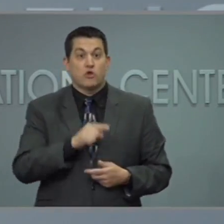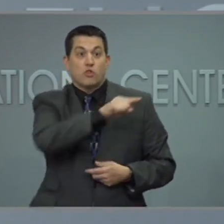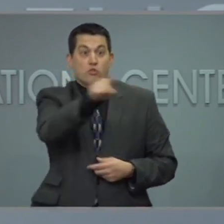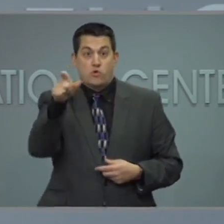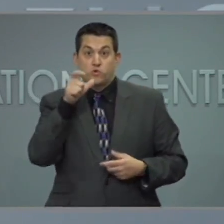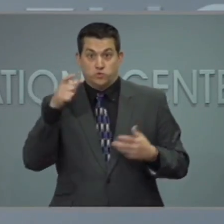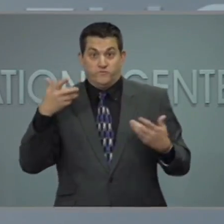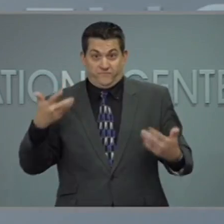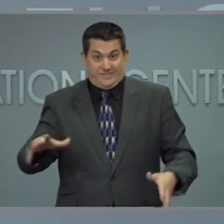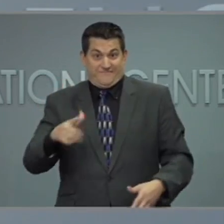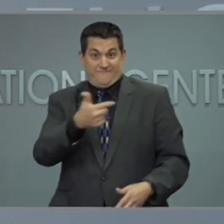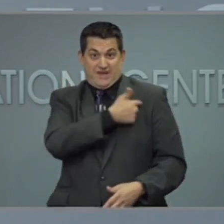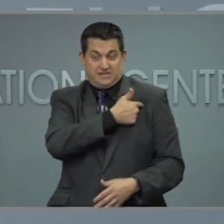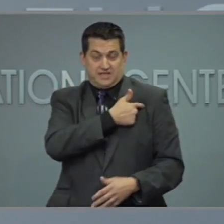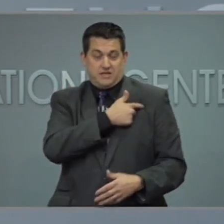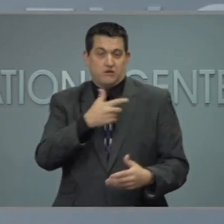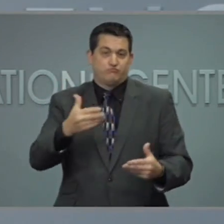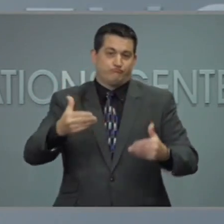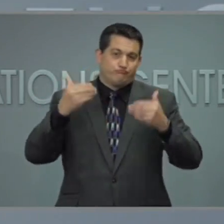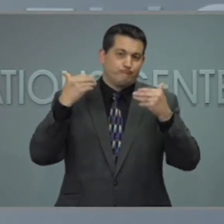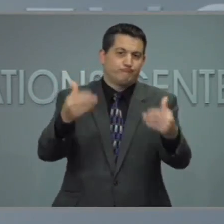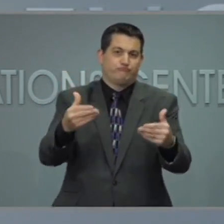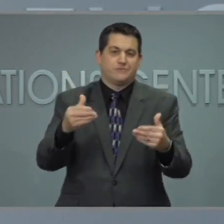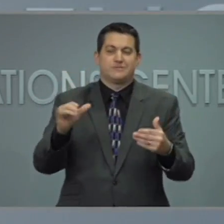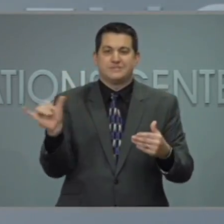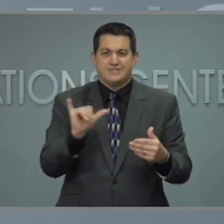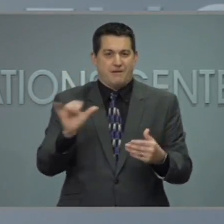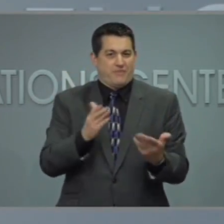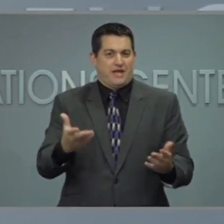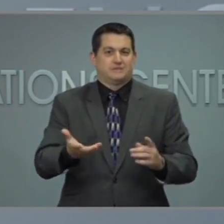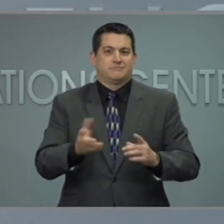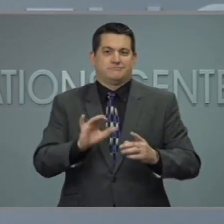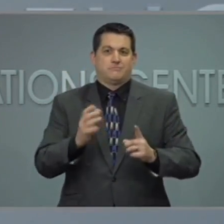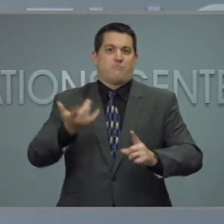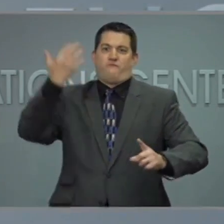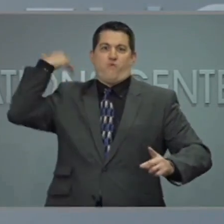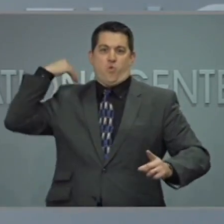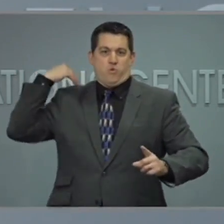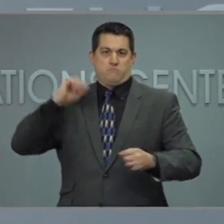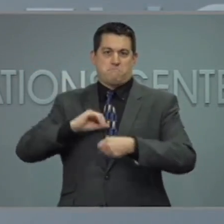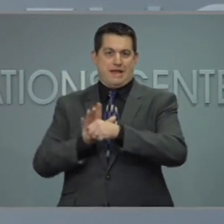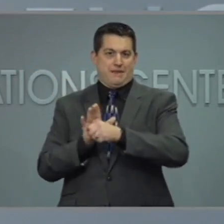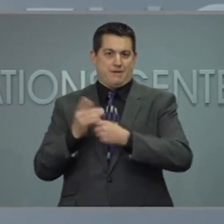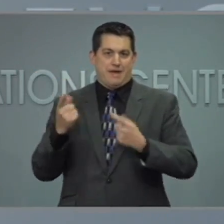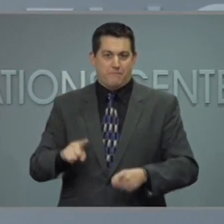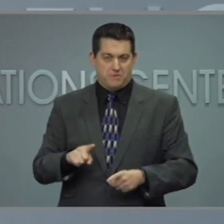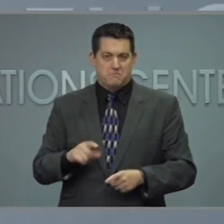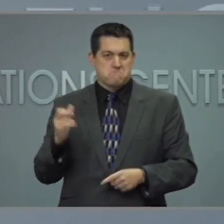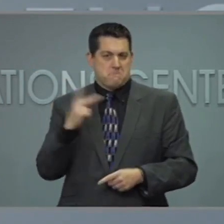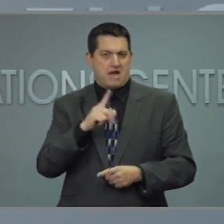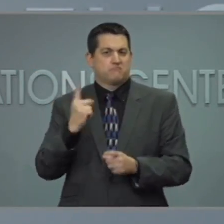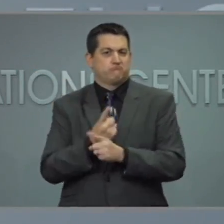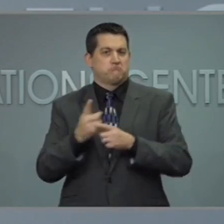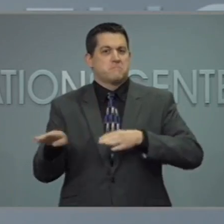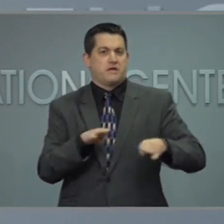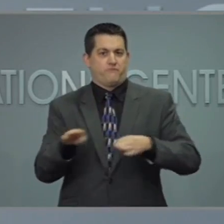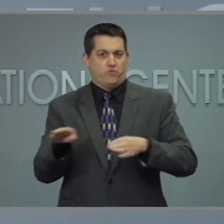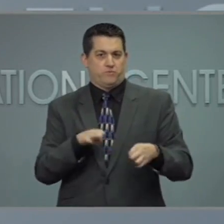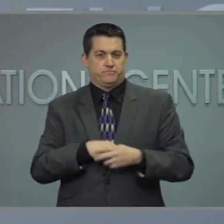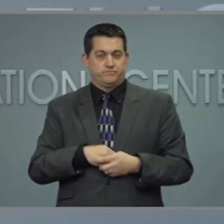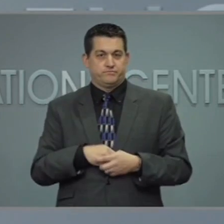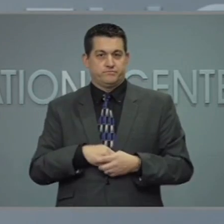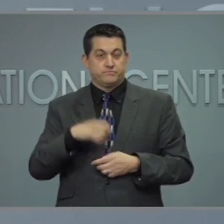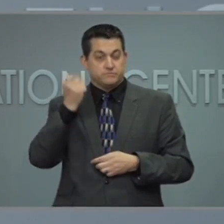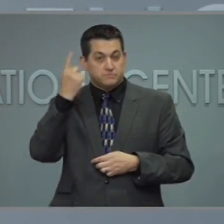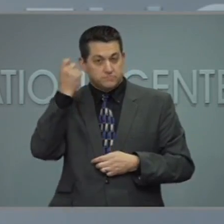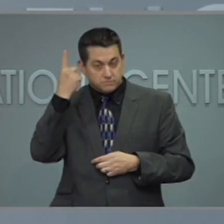can do many of the things that we did before the pandemic. With the exception of these settings I just mentioned, people who are fully